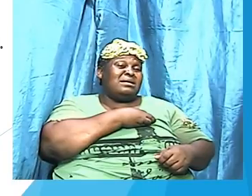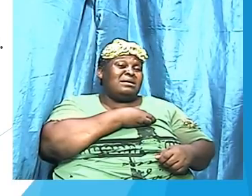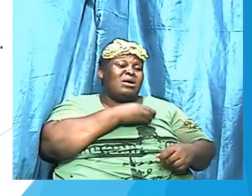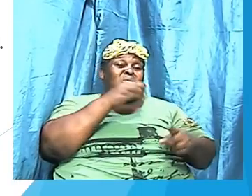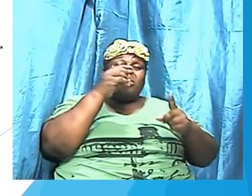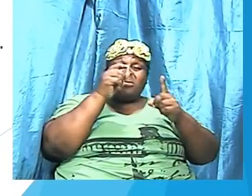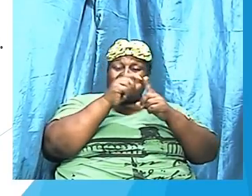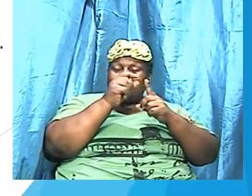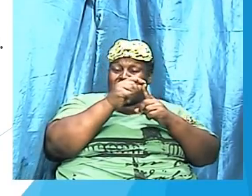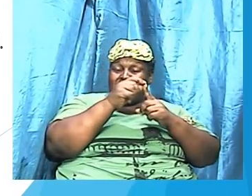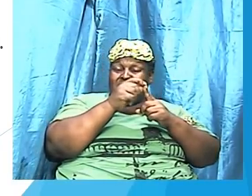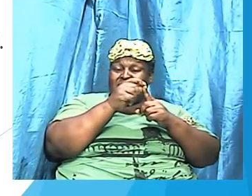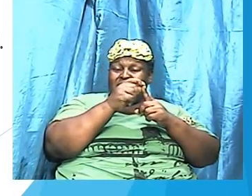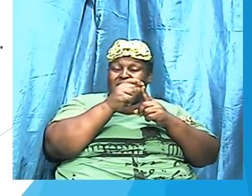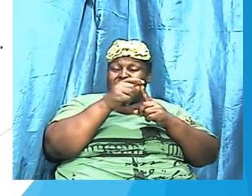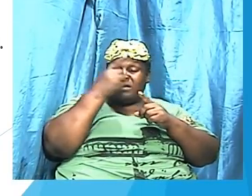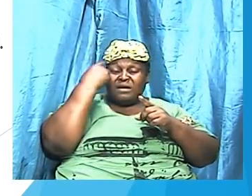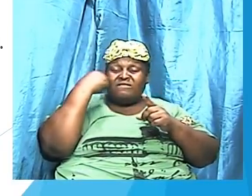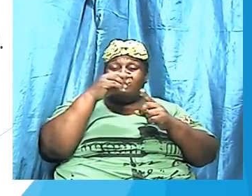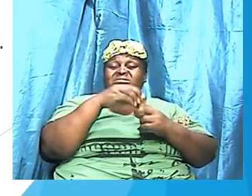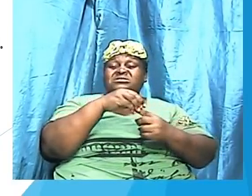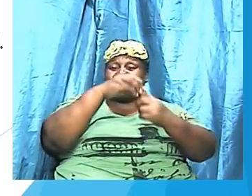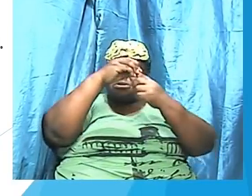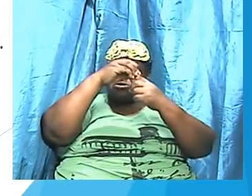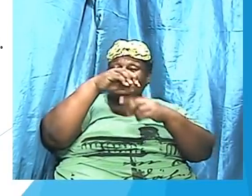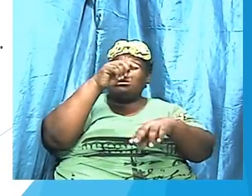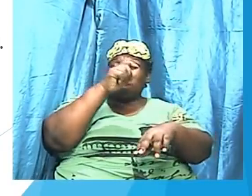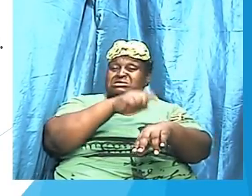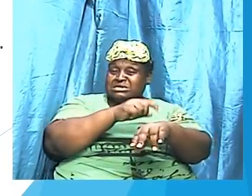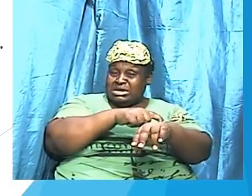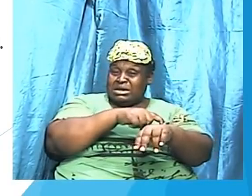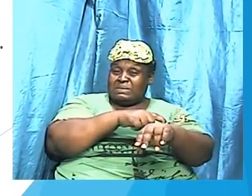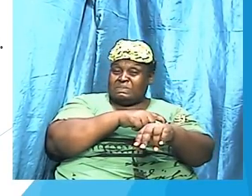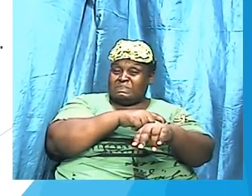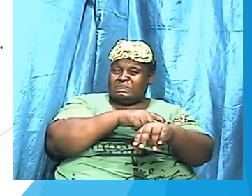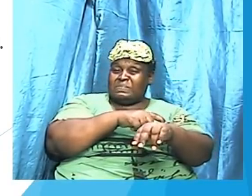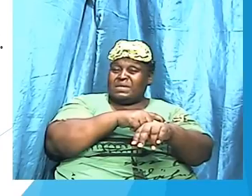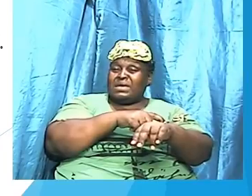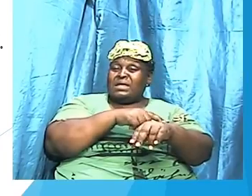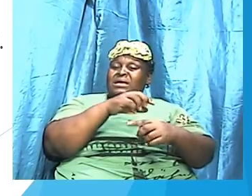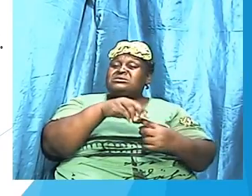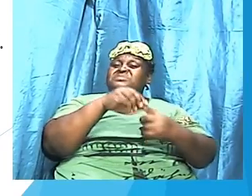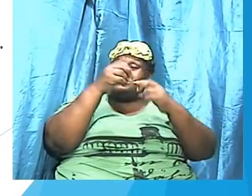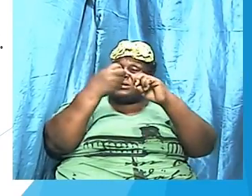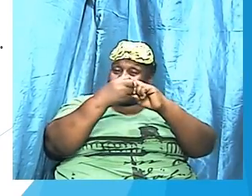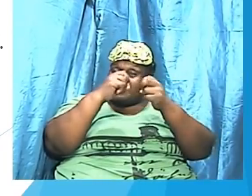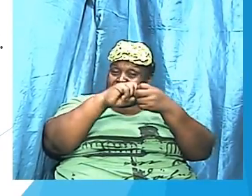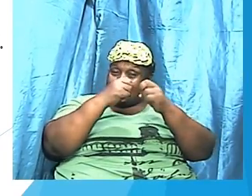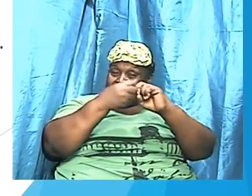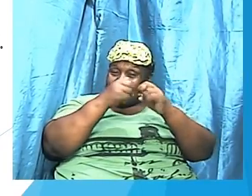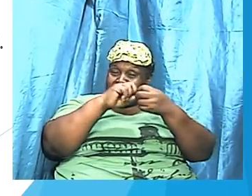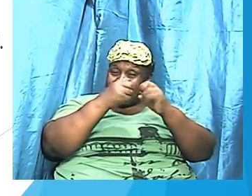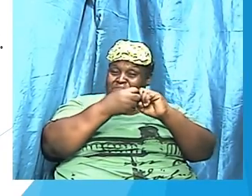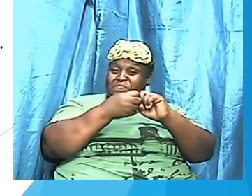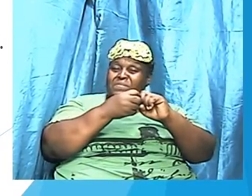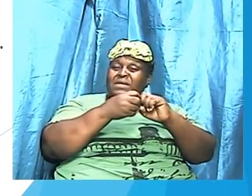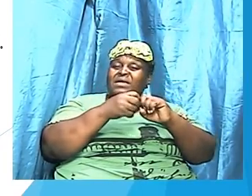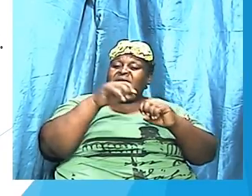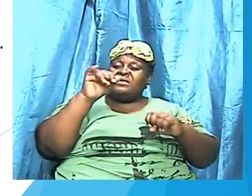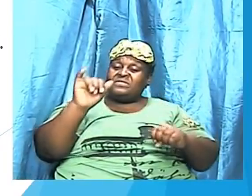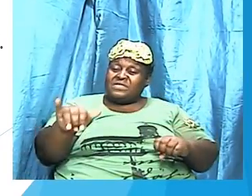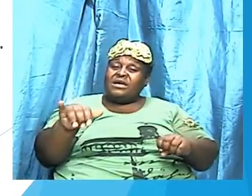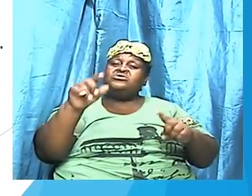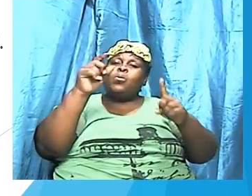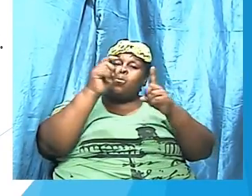season, for a particular situation. But, brothers and sisters, that word